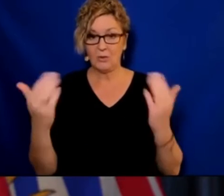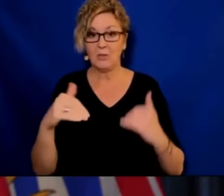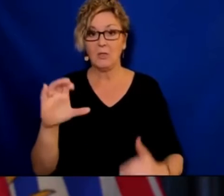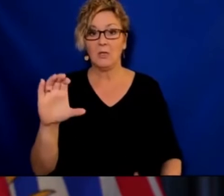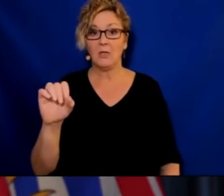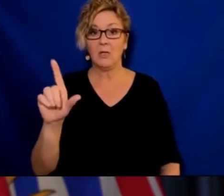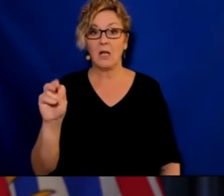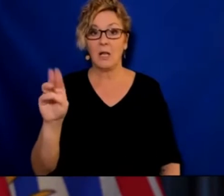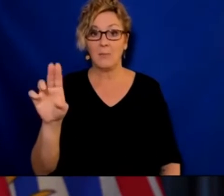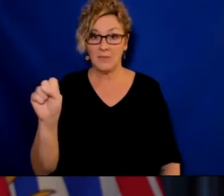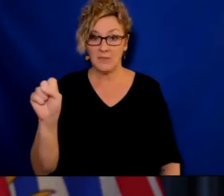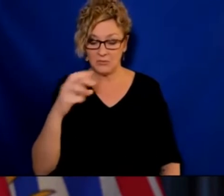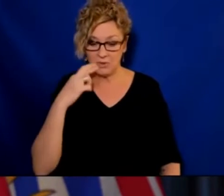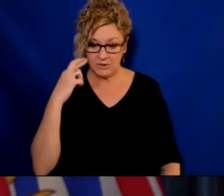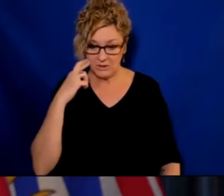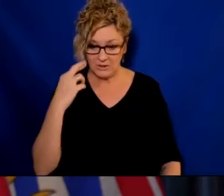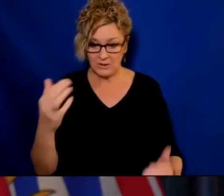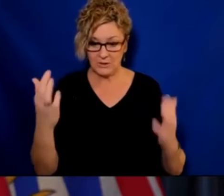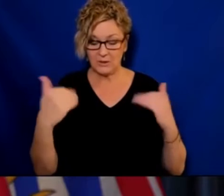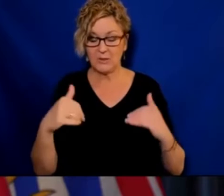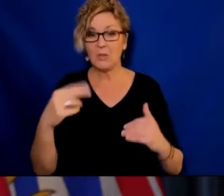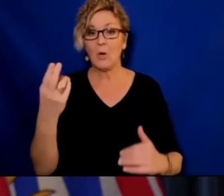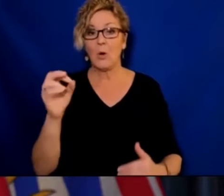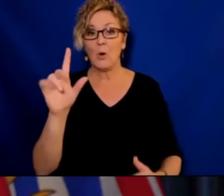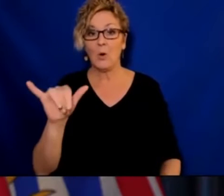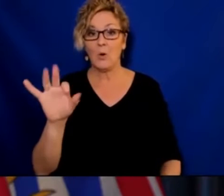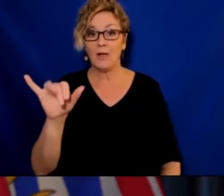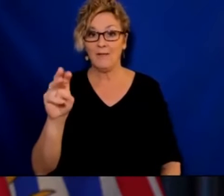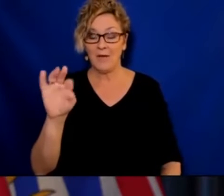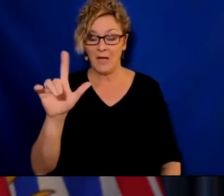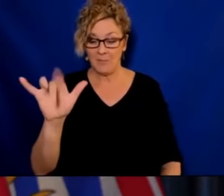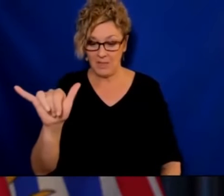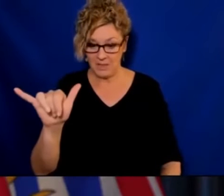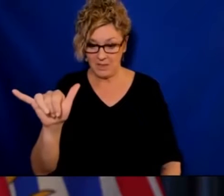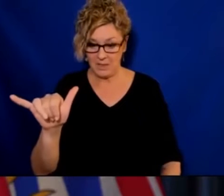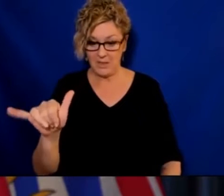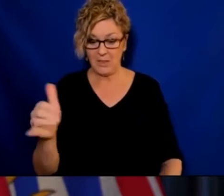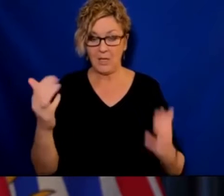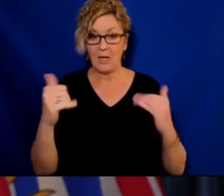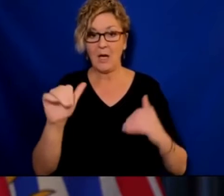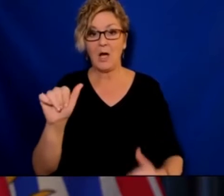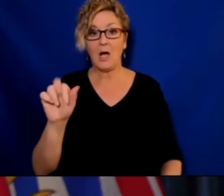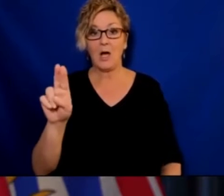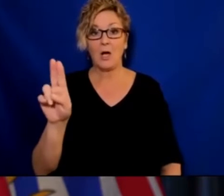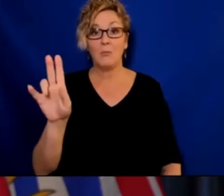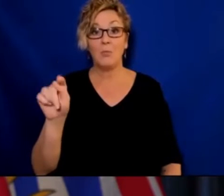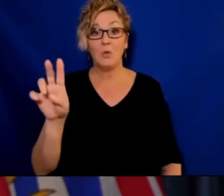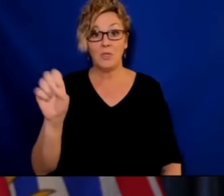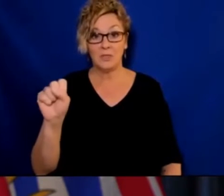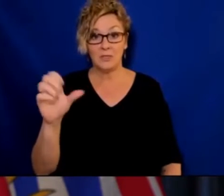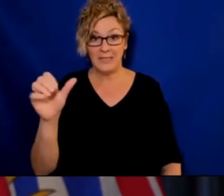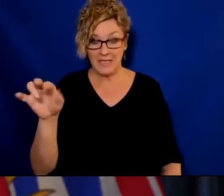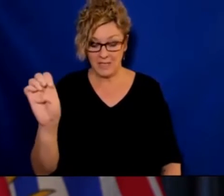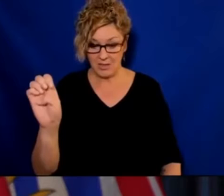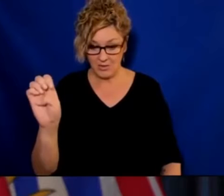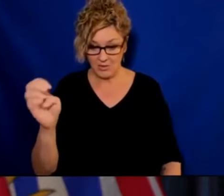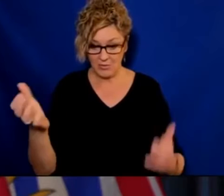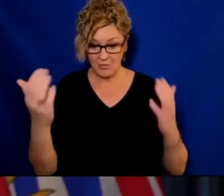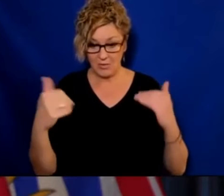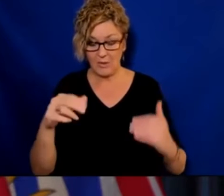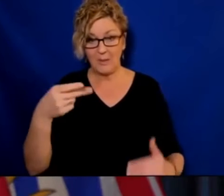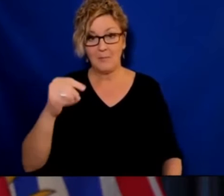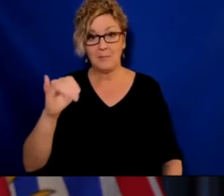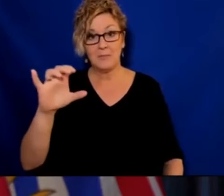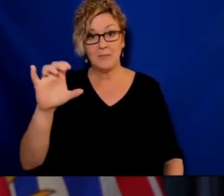and Burnaby Hospital. Four outbreaks were declared over in the past weekend including Harrow Park Centre